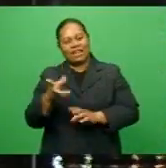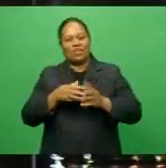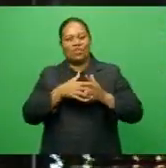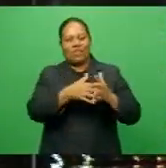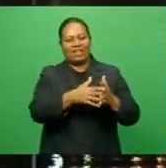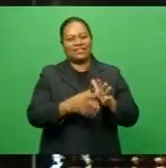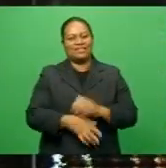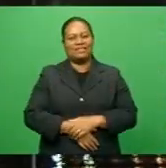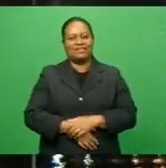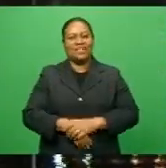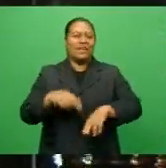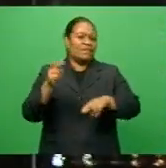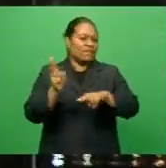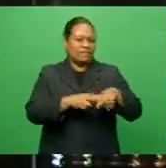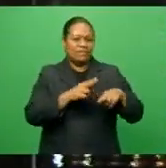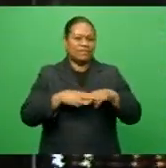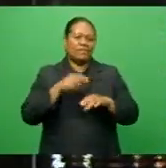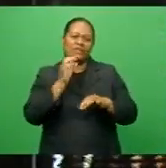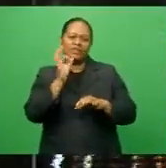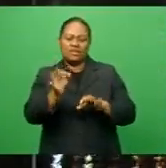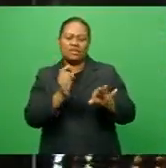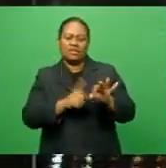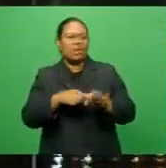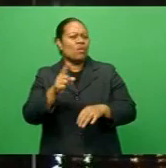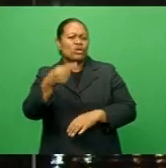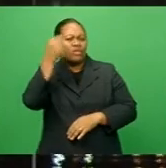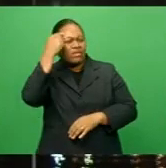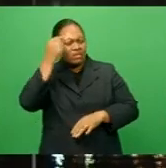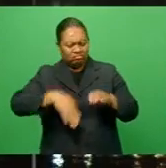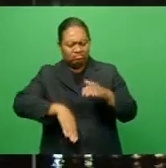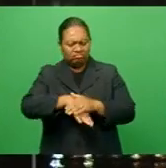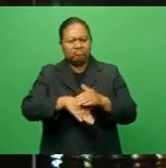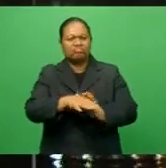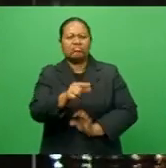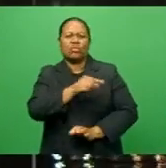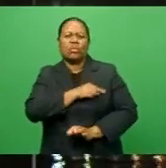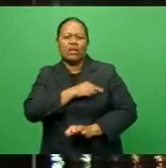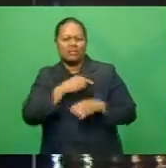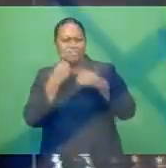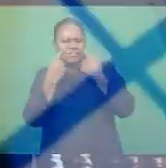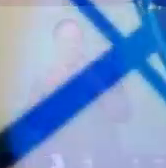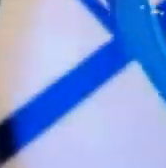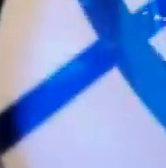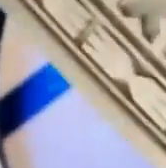And in Fijian Pulse, we asked, what do you think of the quality of football displayed at the Fiji Fats?